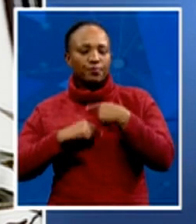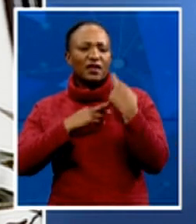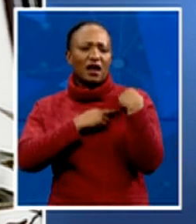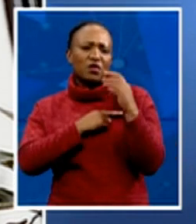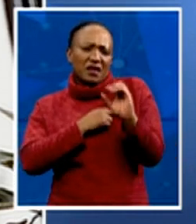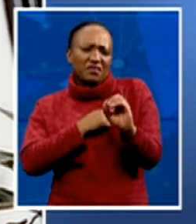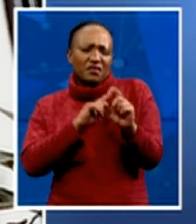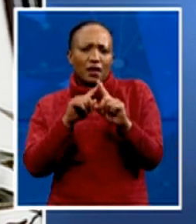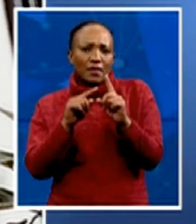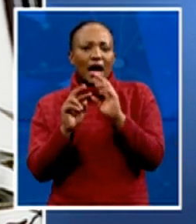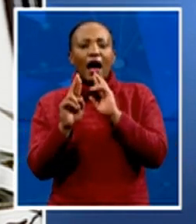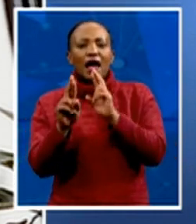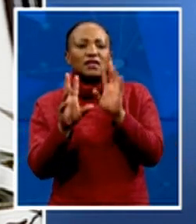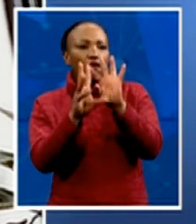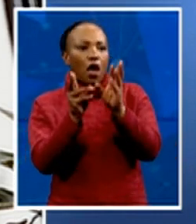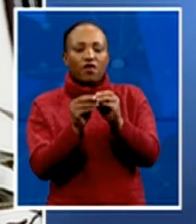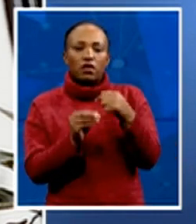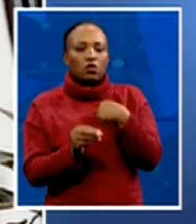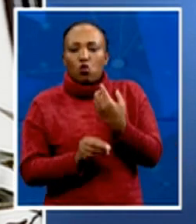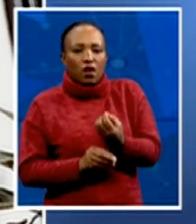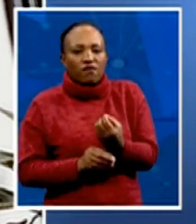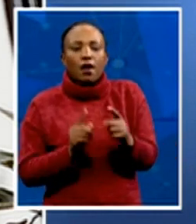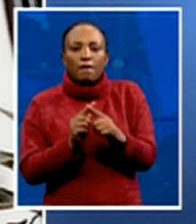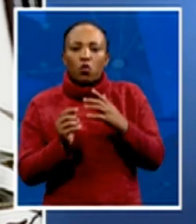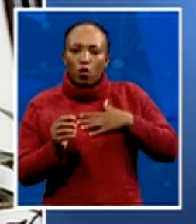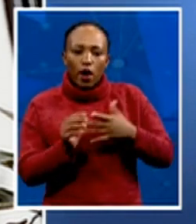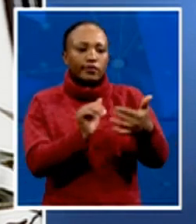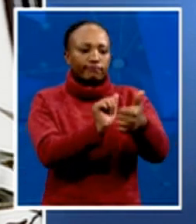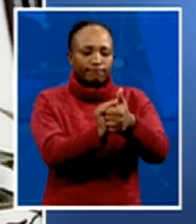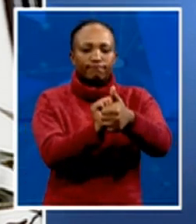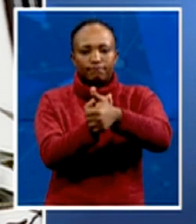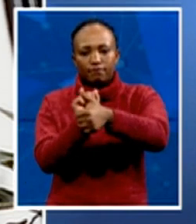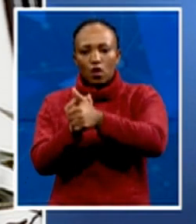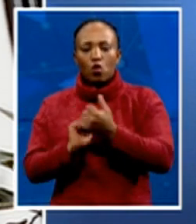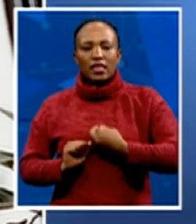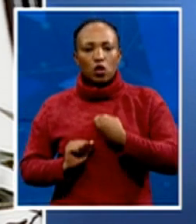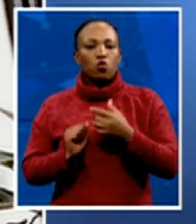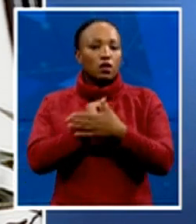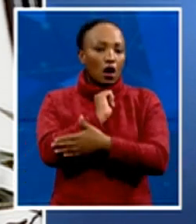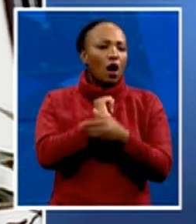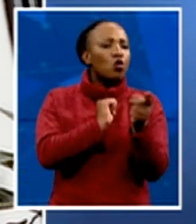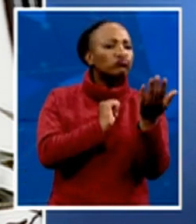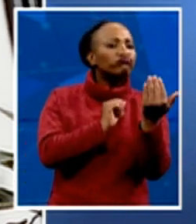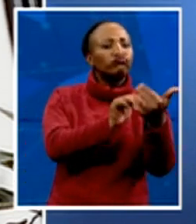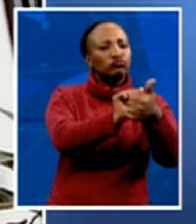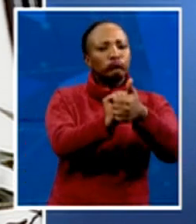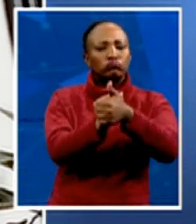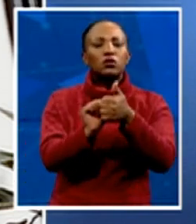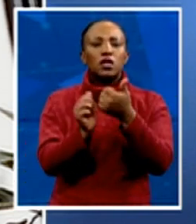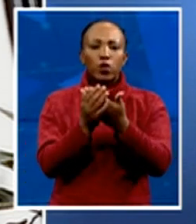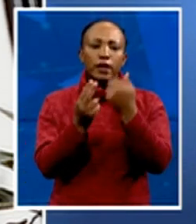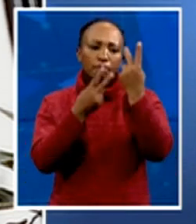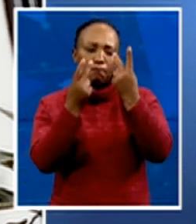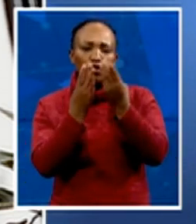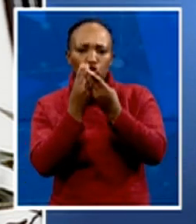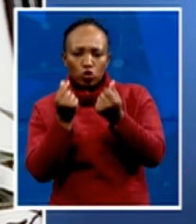want to partner and collaborate with young people of this country to be able to find solutions on the table. And no longer fighting over